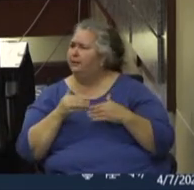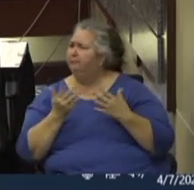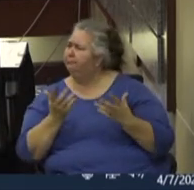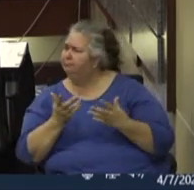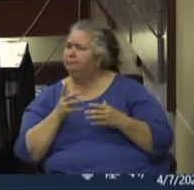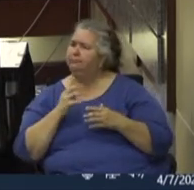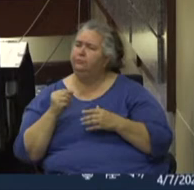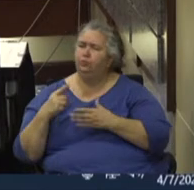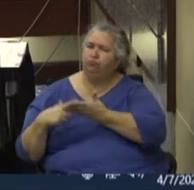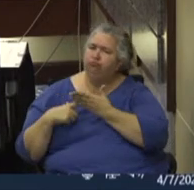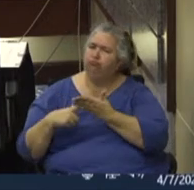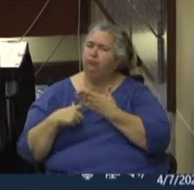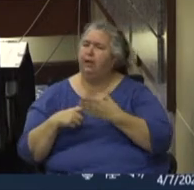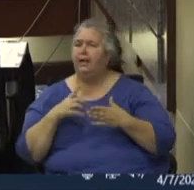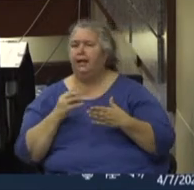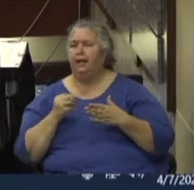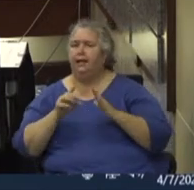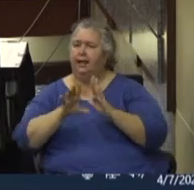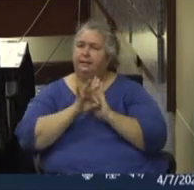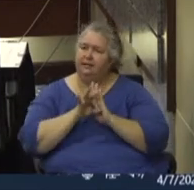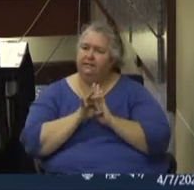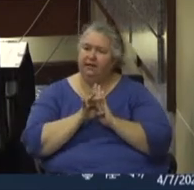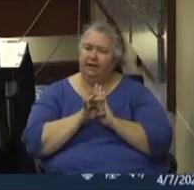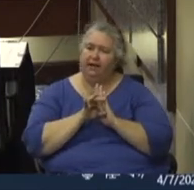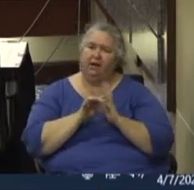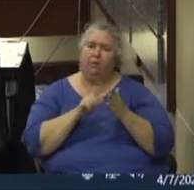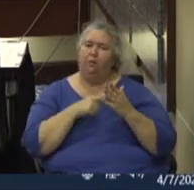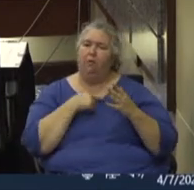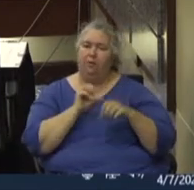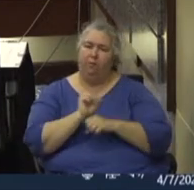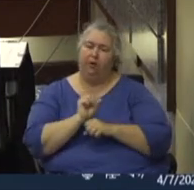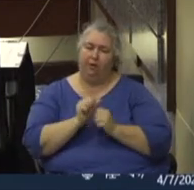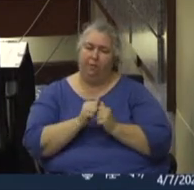identify who we're dealing with.